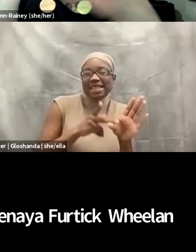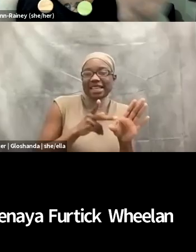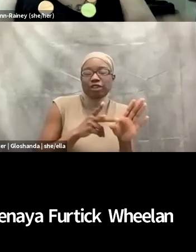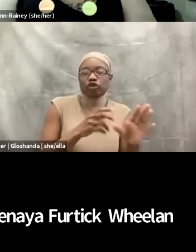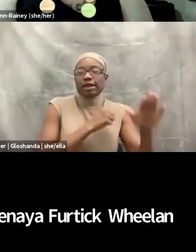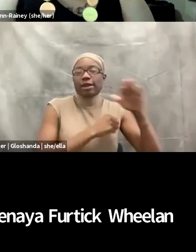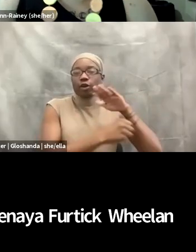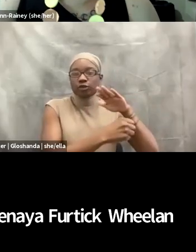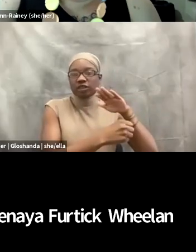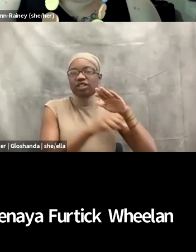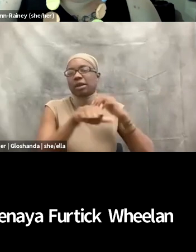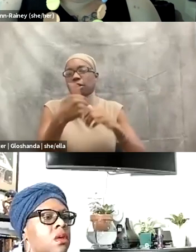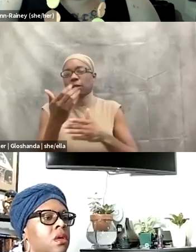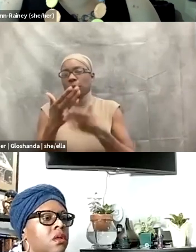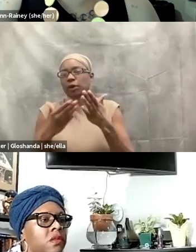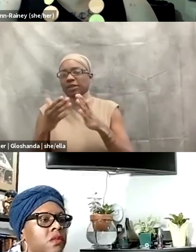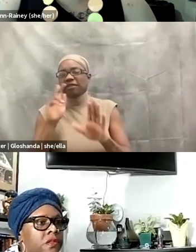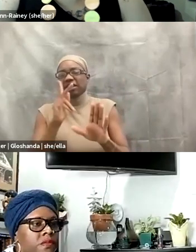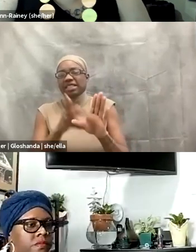and other parts of the psychiatric system.